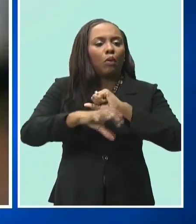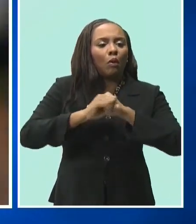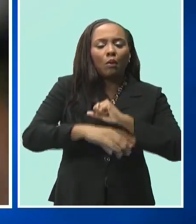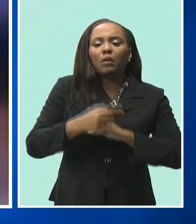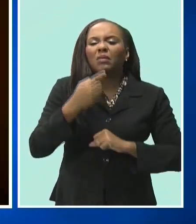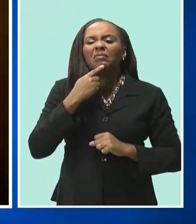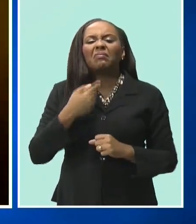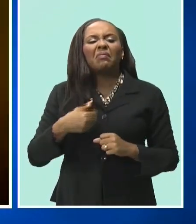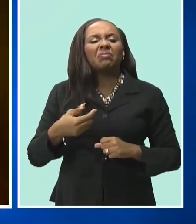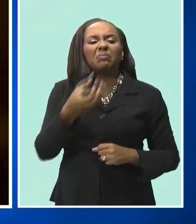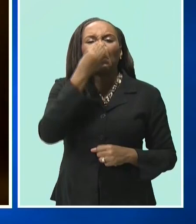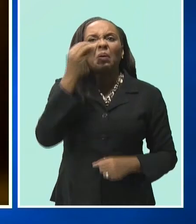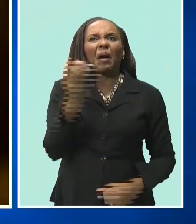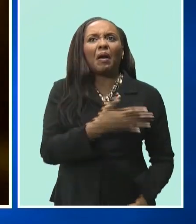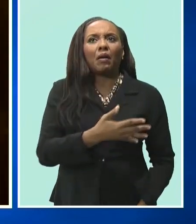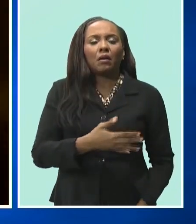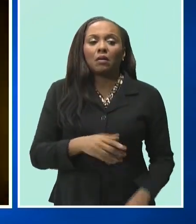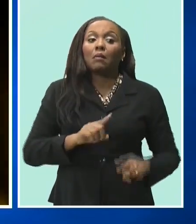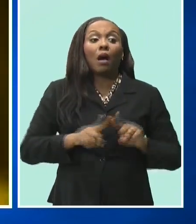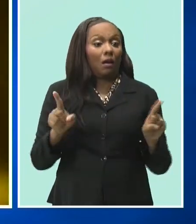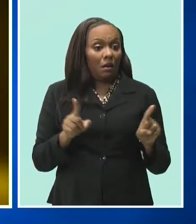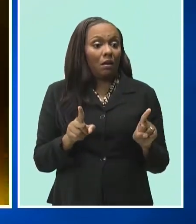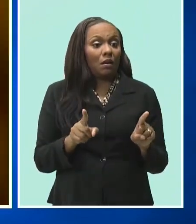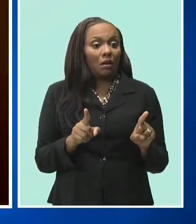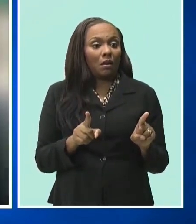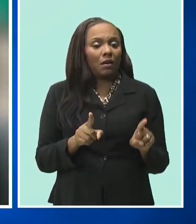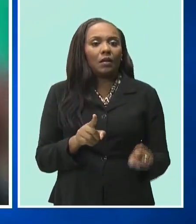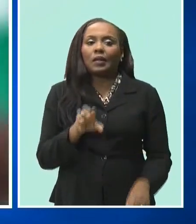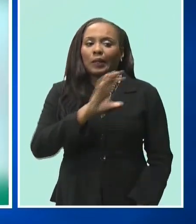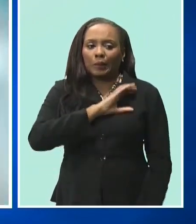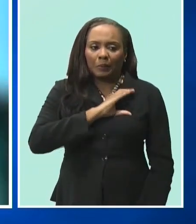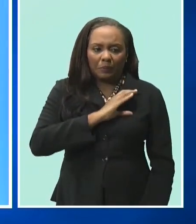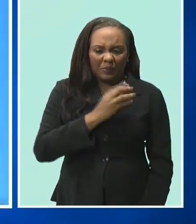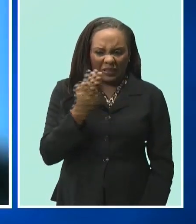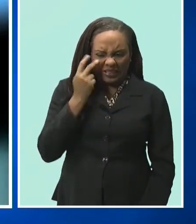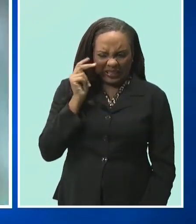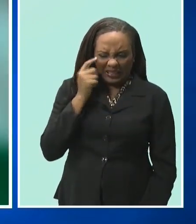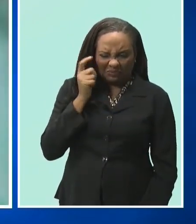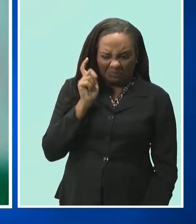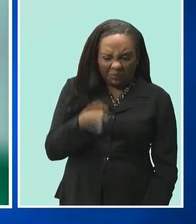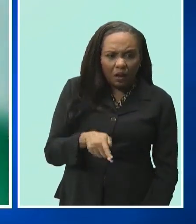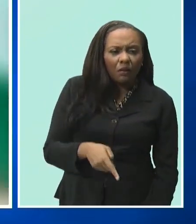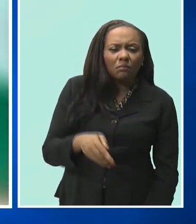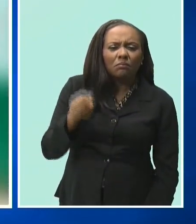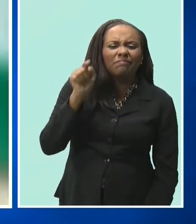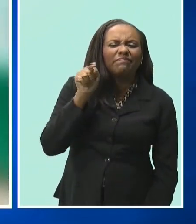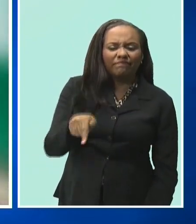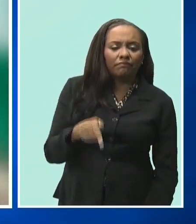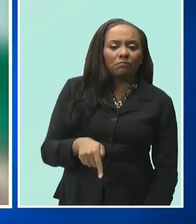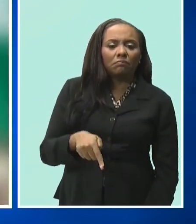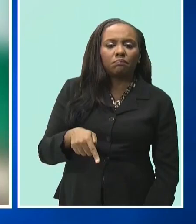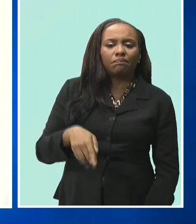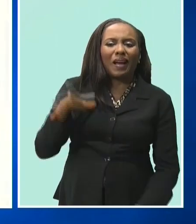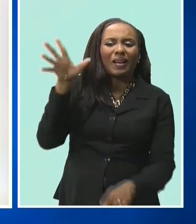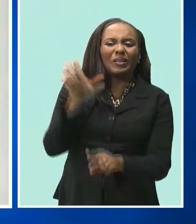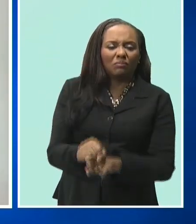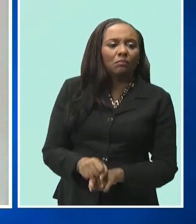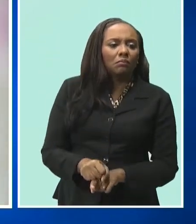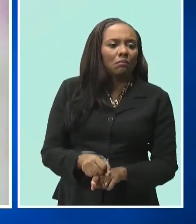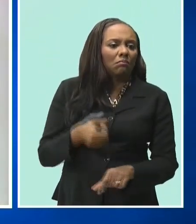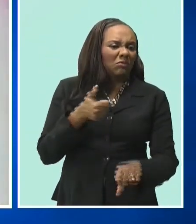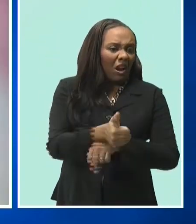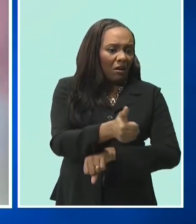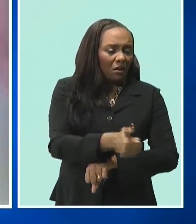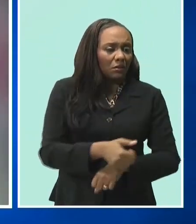misdeeds. But, like so doing, are providing the police with invaluable bits of evidence to prosecute